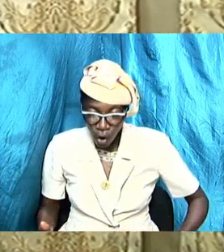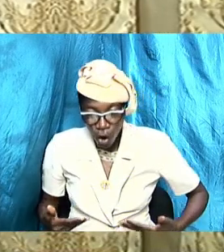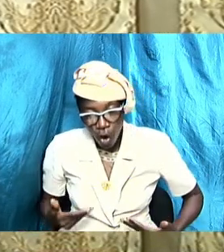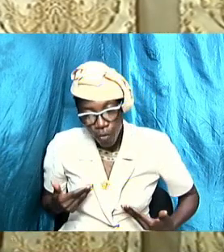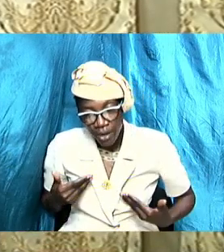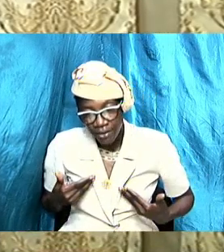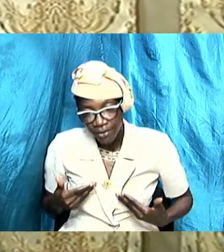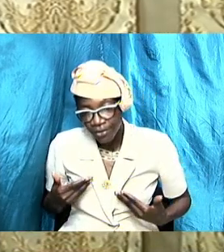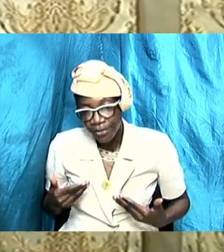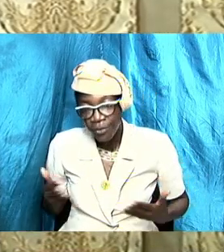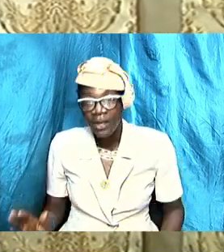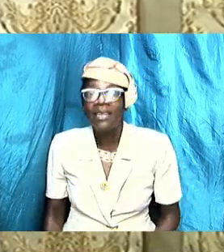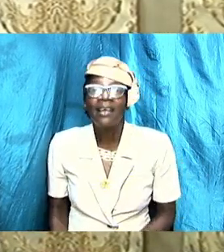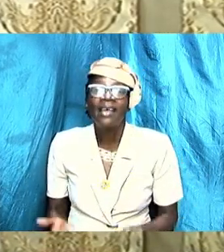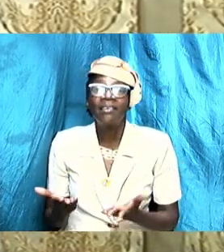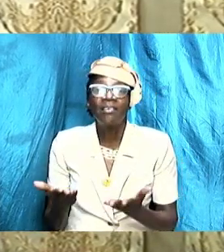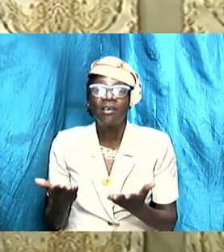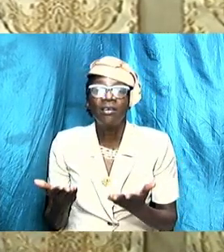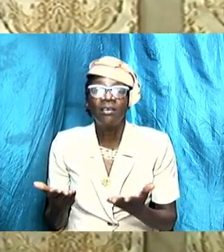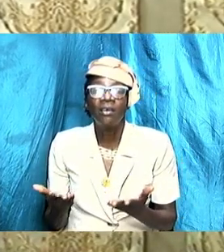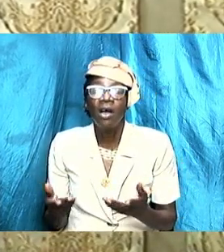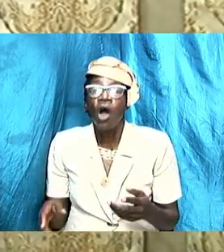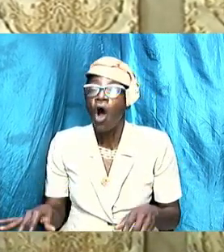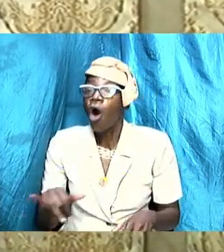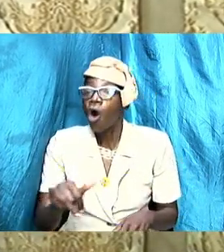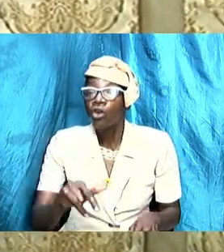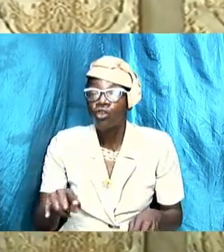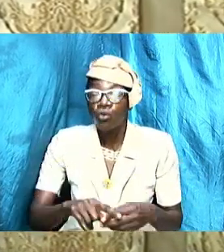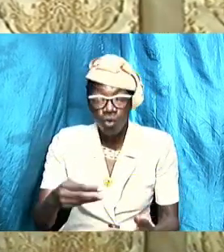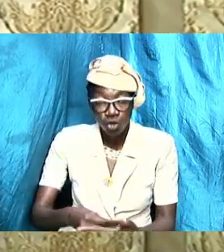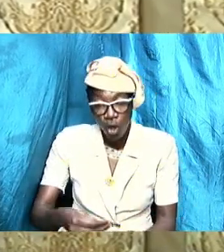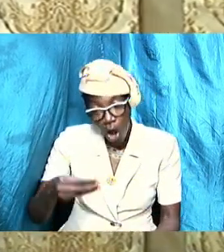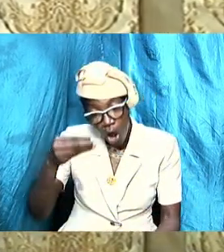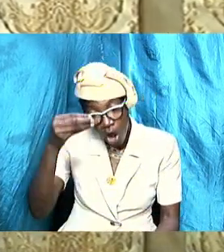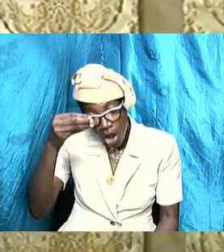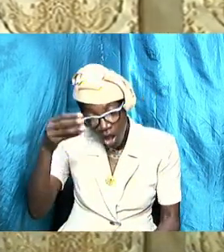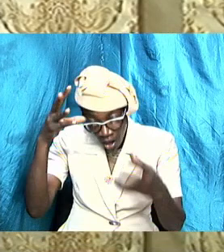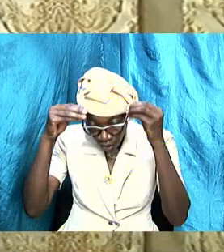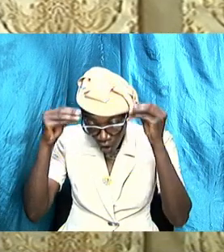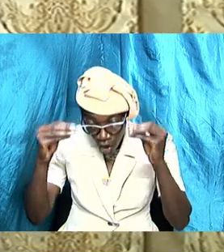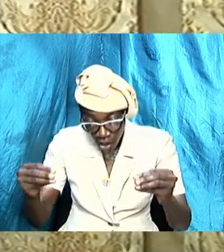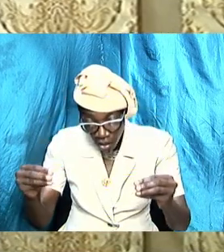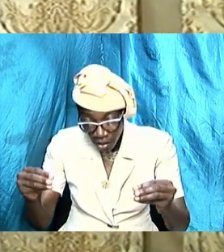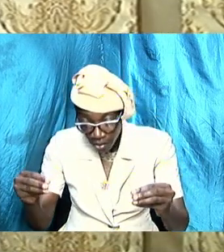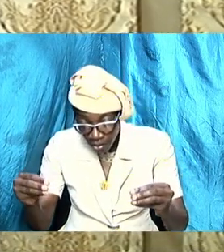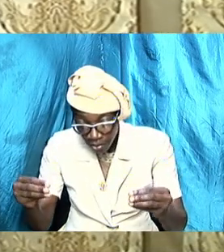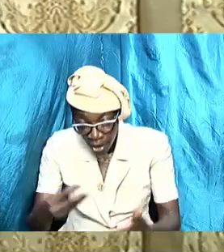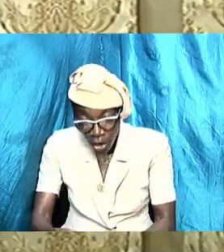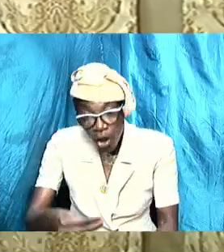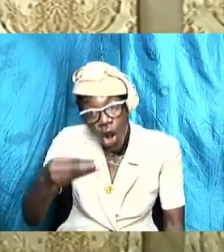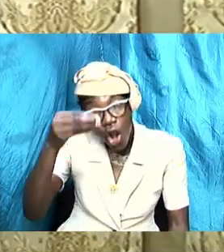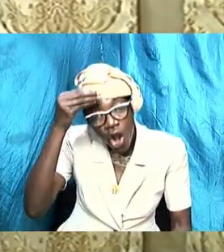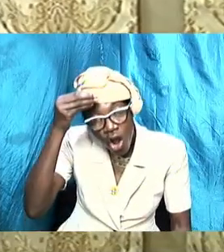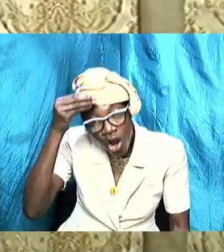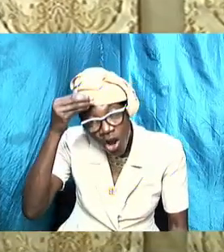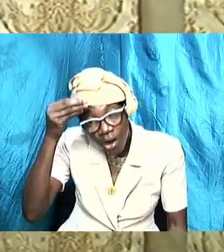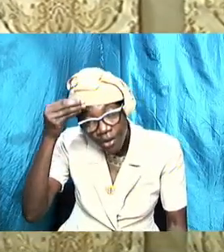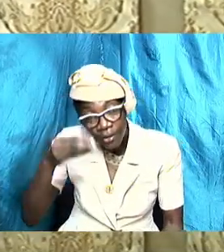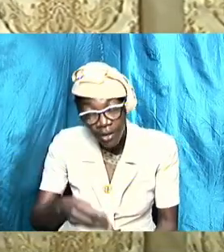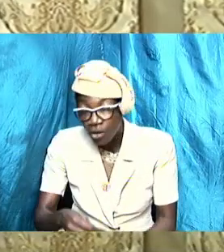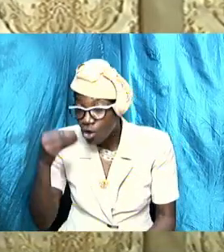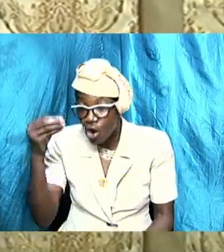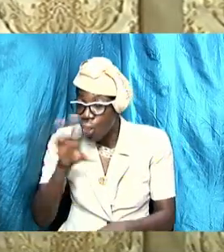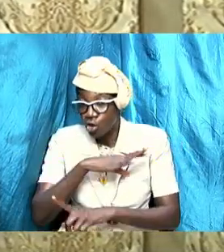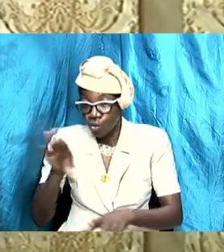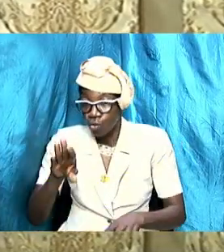to learn from and I am submitting to all of us let none of us have a stiff neck and a